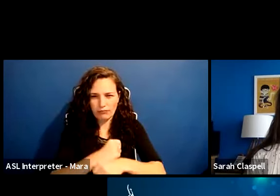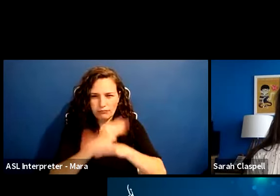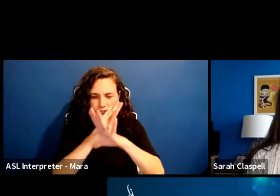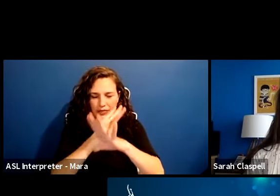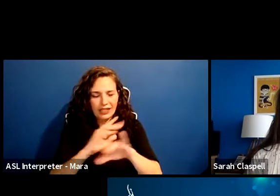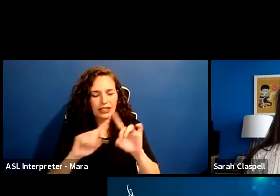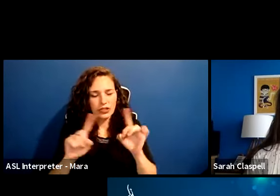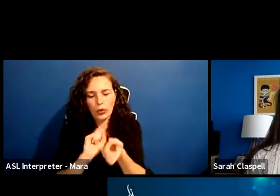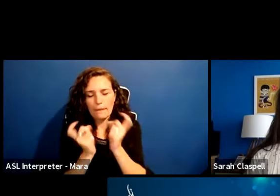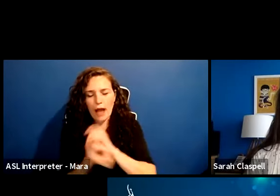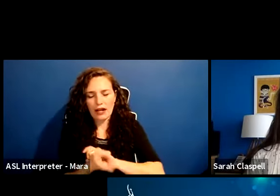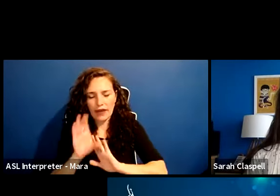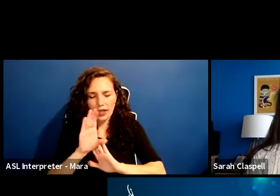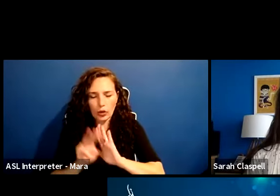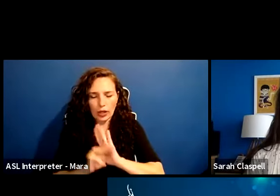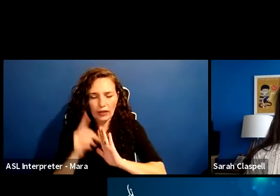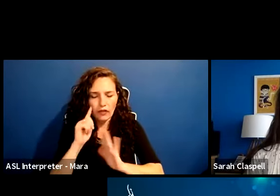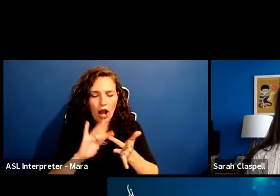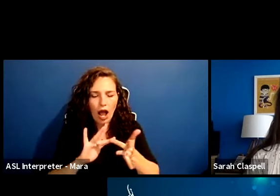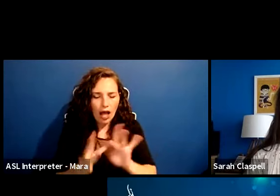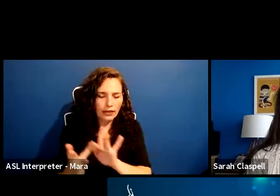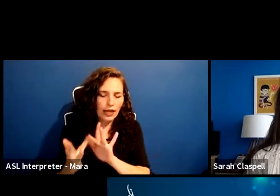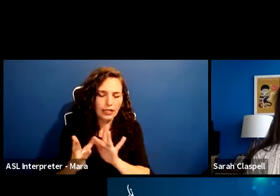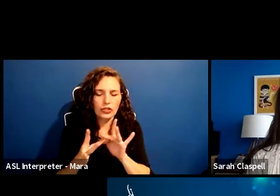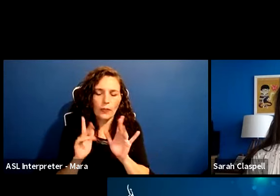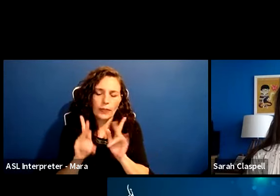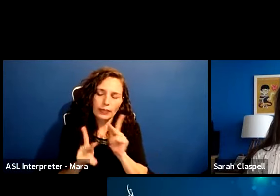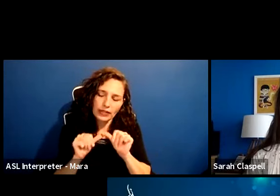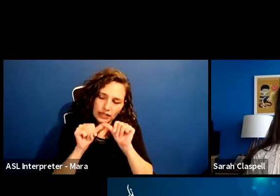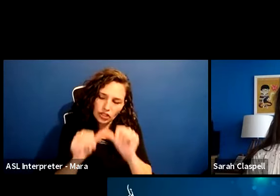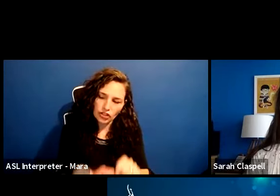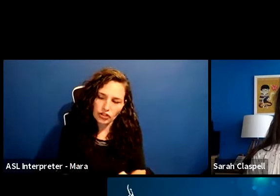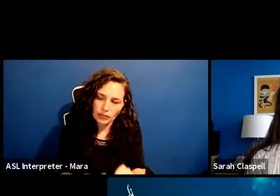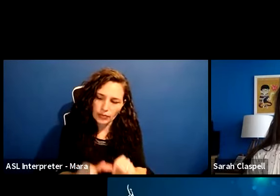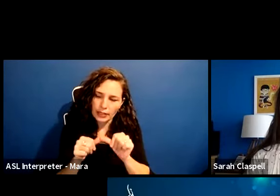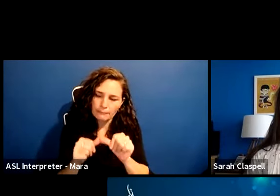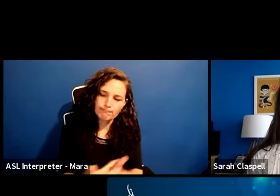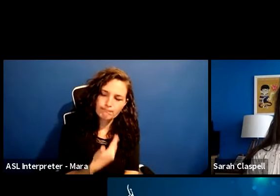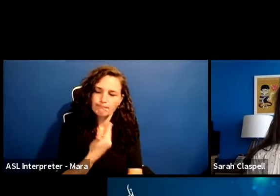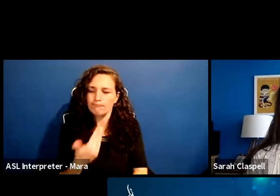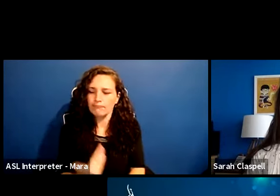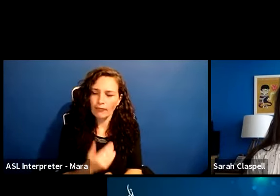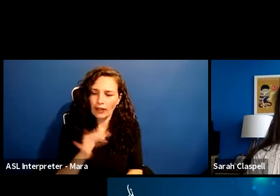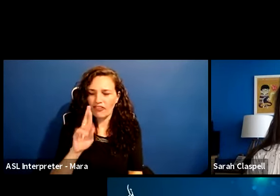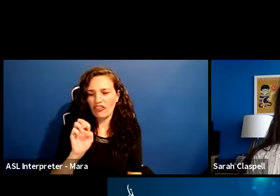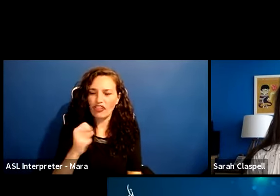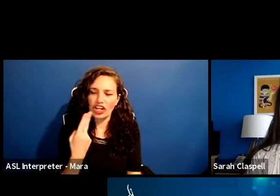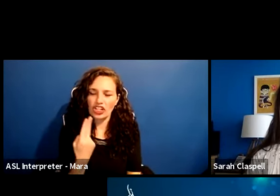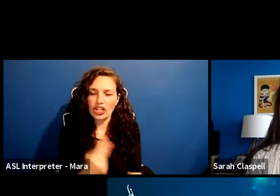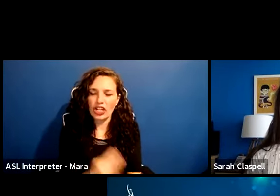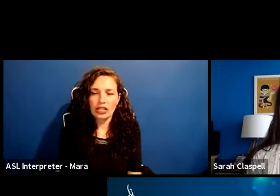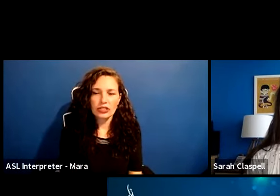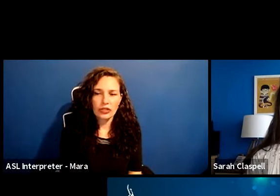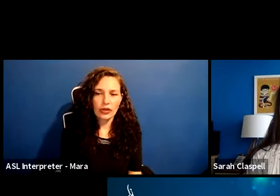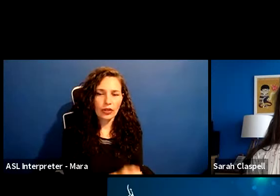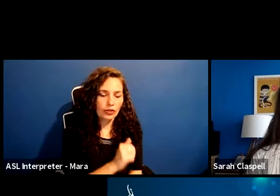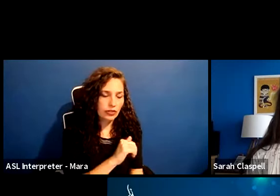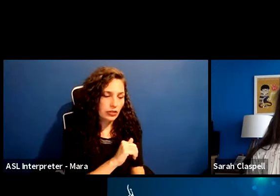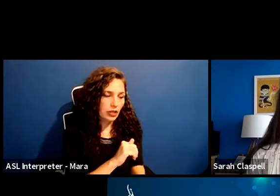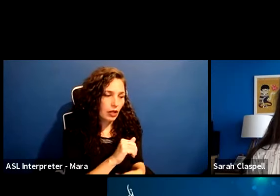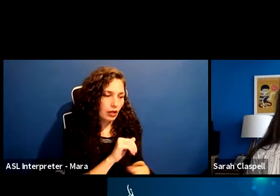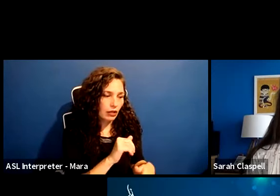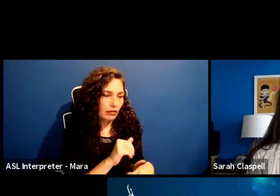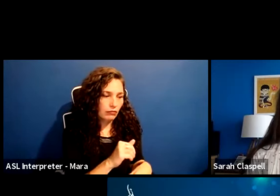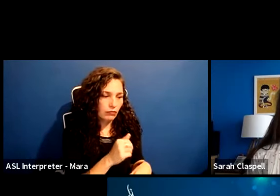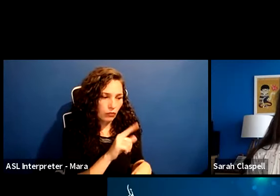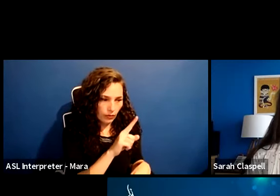keep people fresh and that kind of thing. Um, so there's four core levels, improv one-on-one through improv four-on-one. They're each